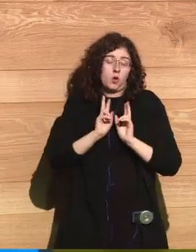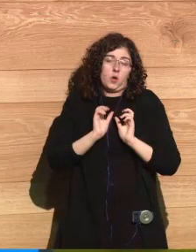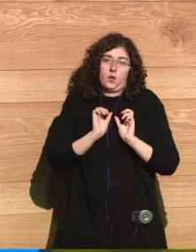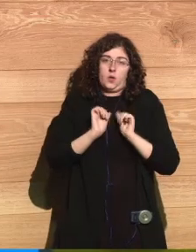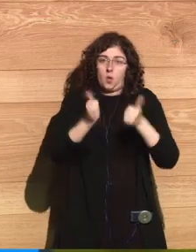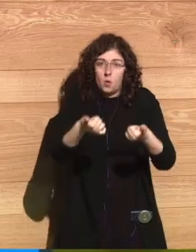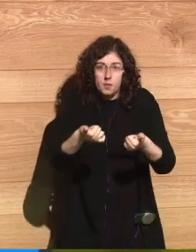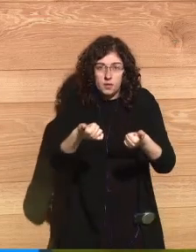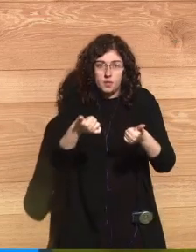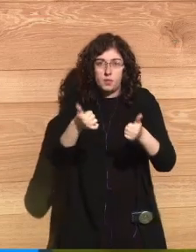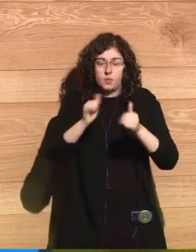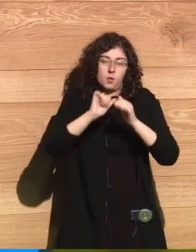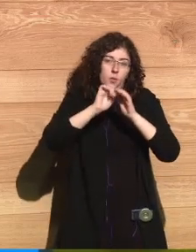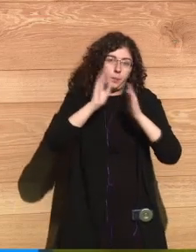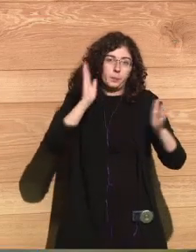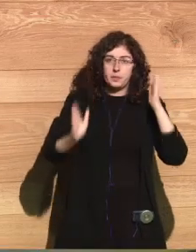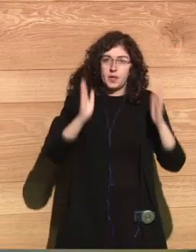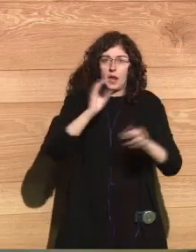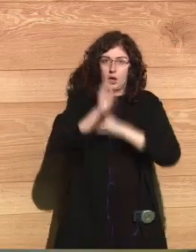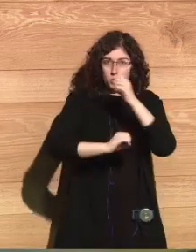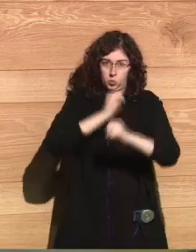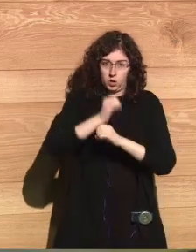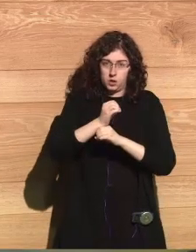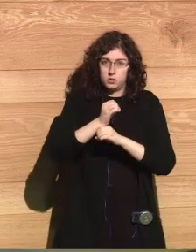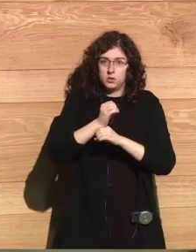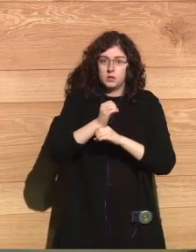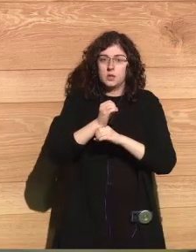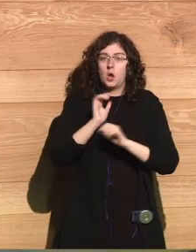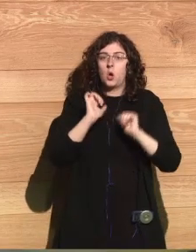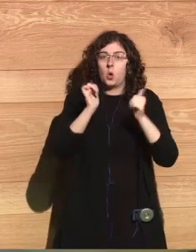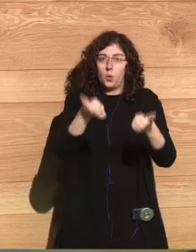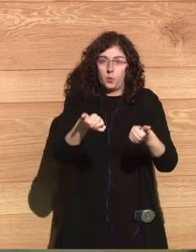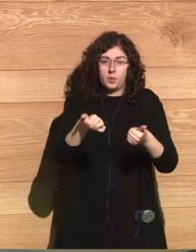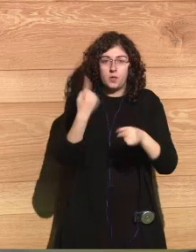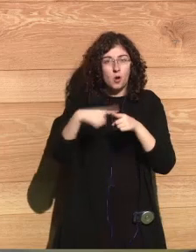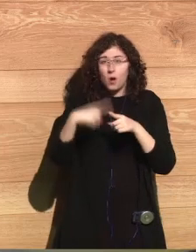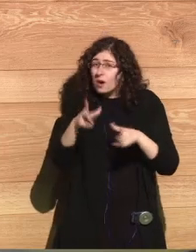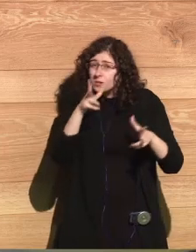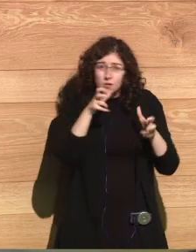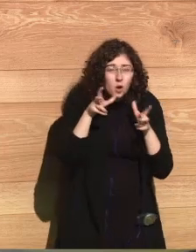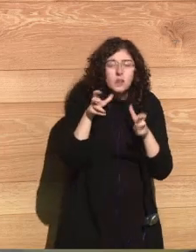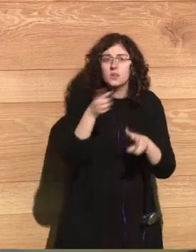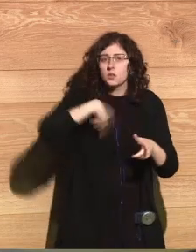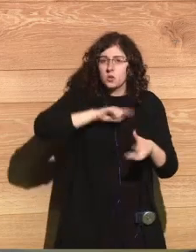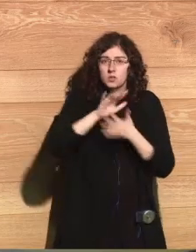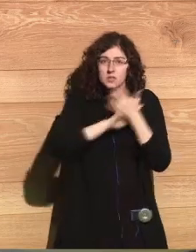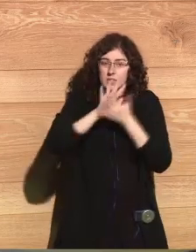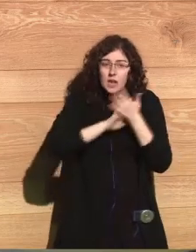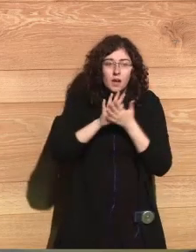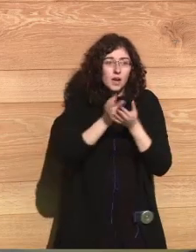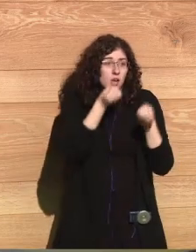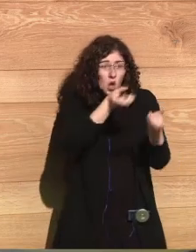of horrible things. And we have to speak out to the entire world.